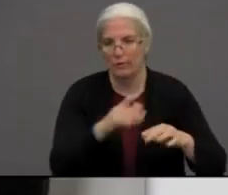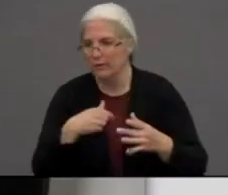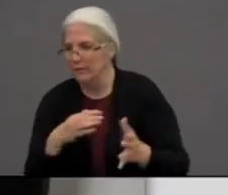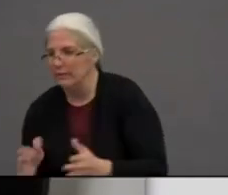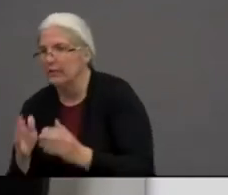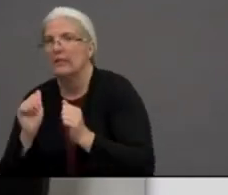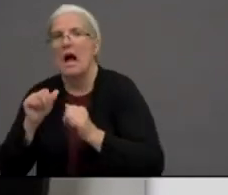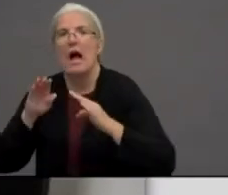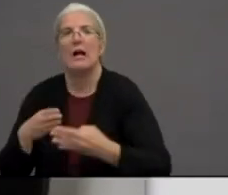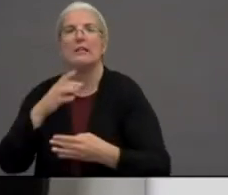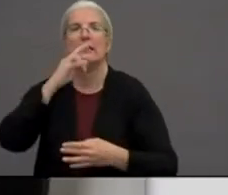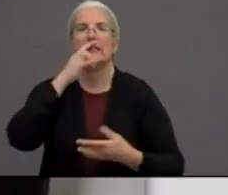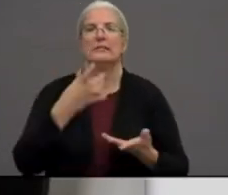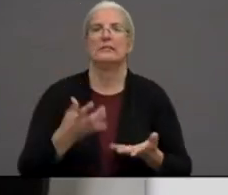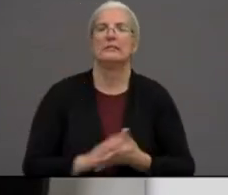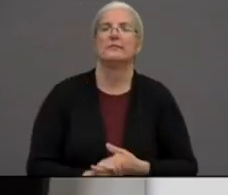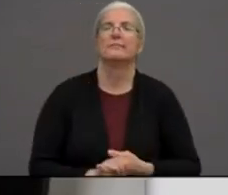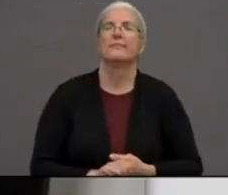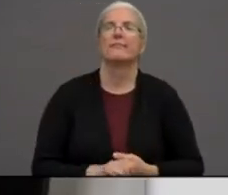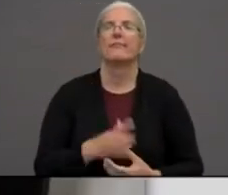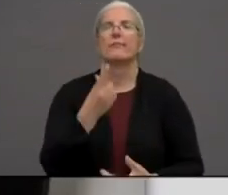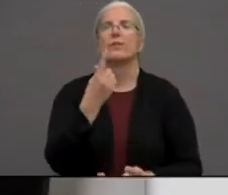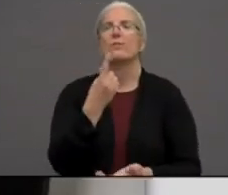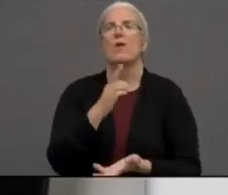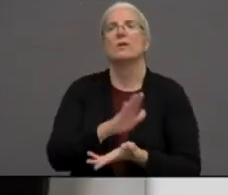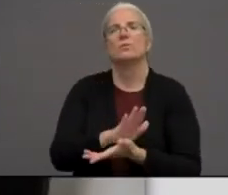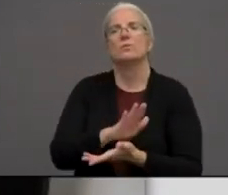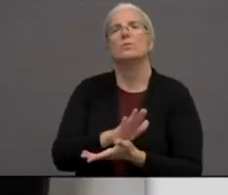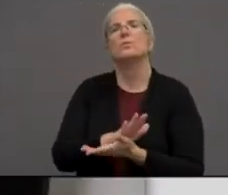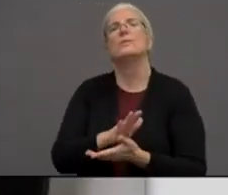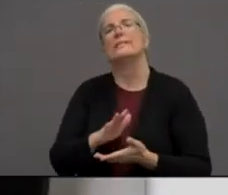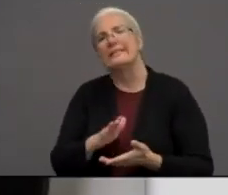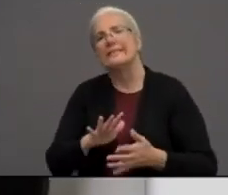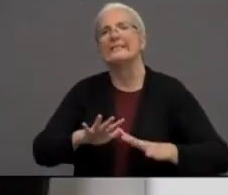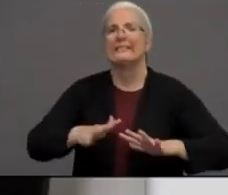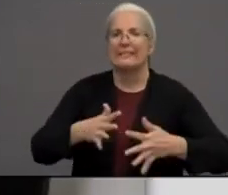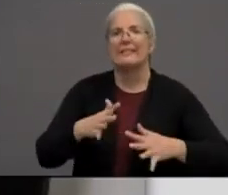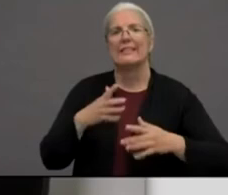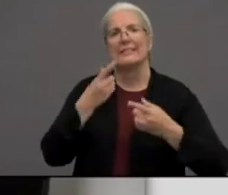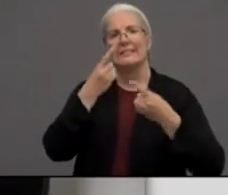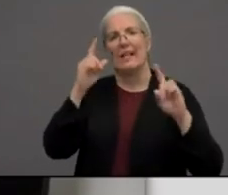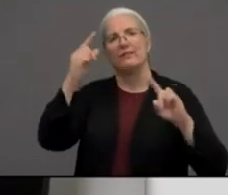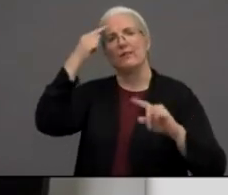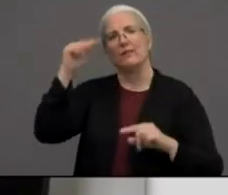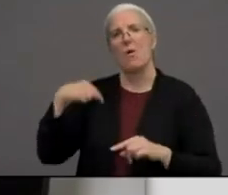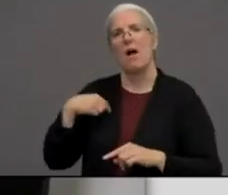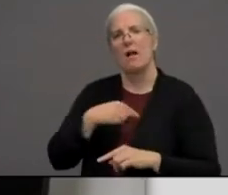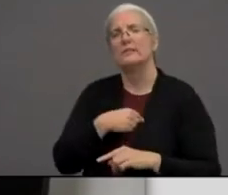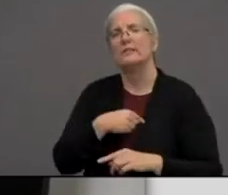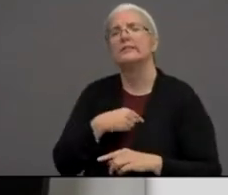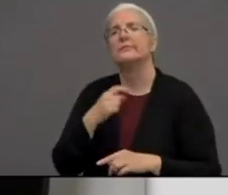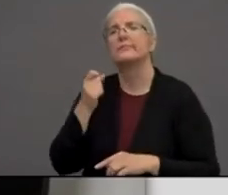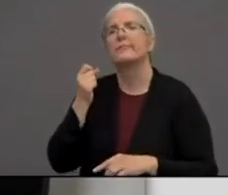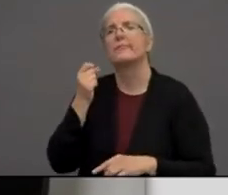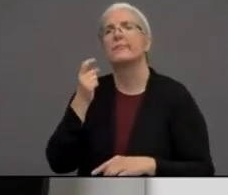One tool that's been sort of successful for us is this tactic. That's part of this parenting method called love